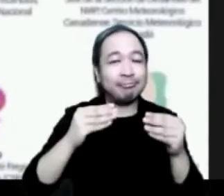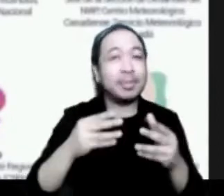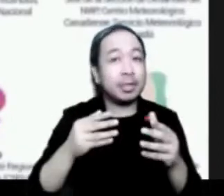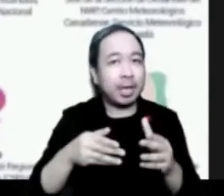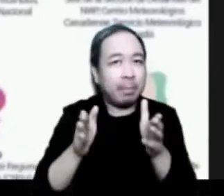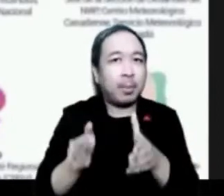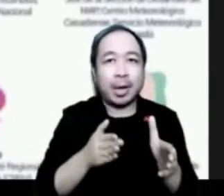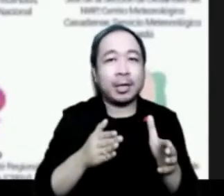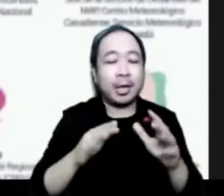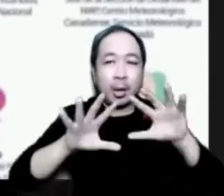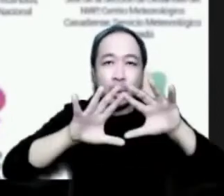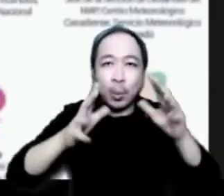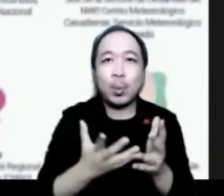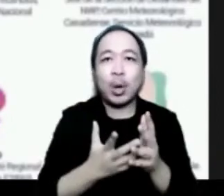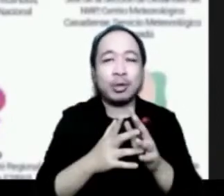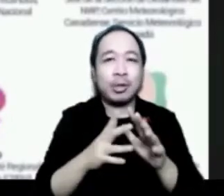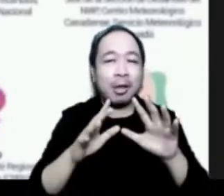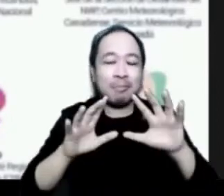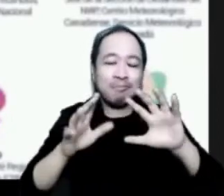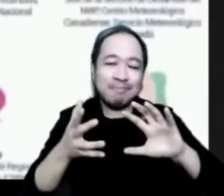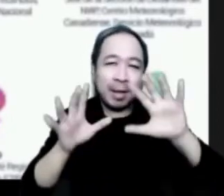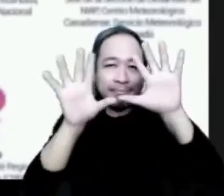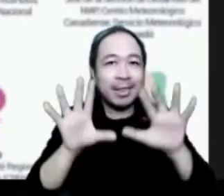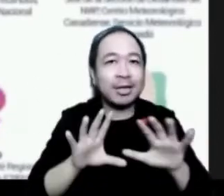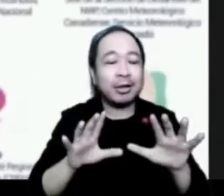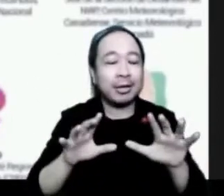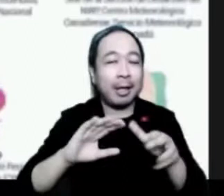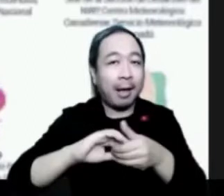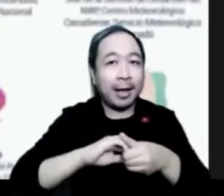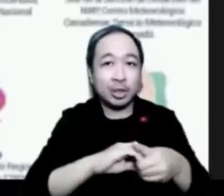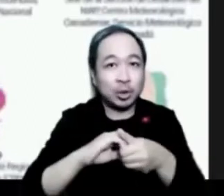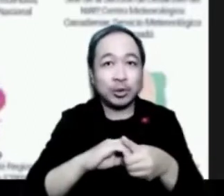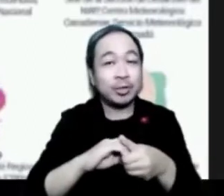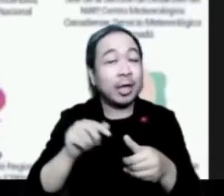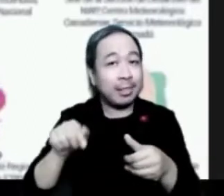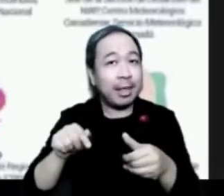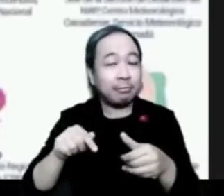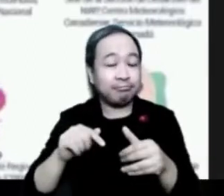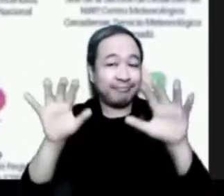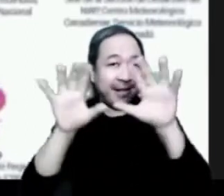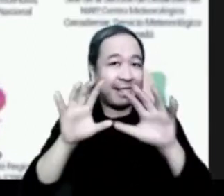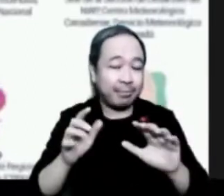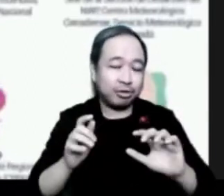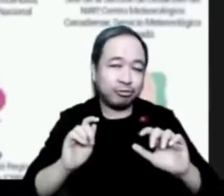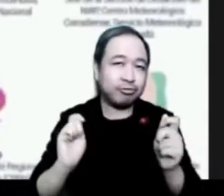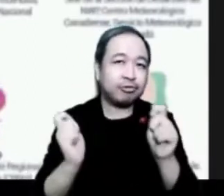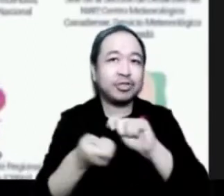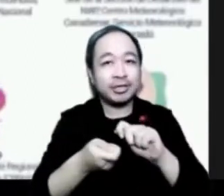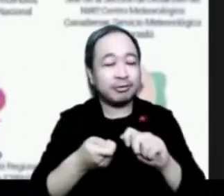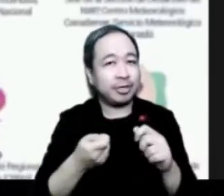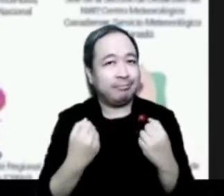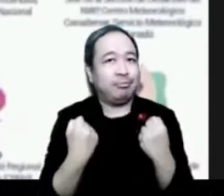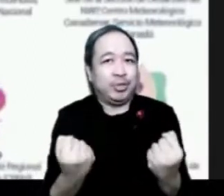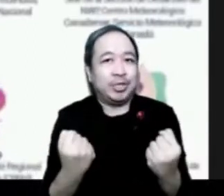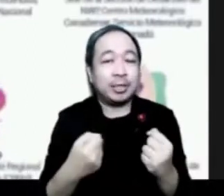Organization, the issue-based coalition on climate change and resilience, food and agricultural organization of the United Nations,